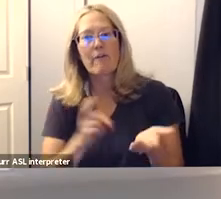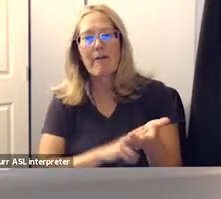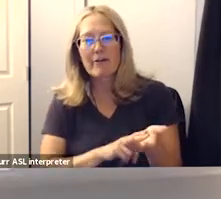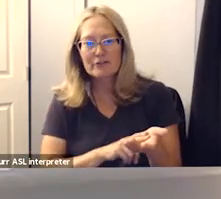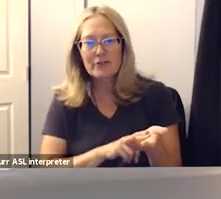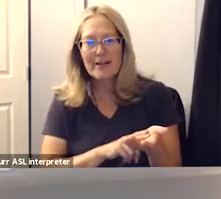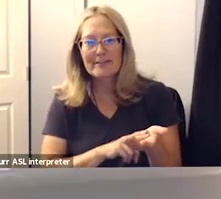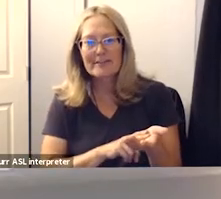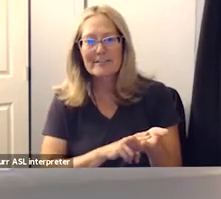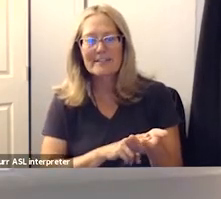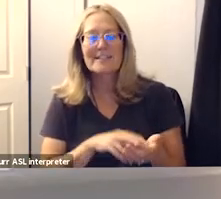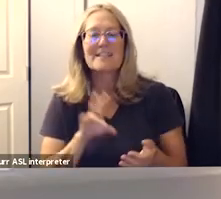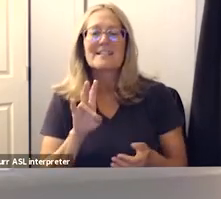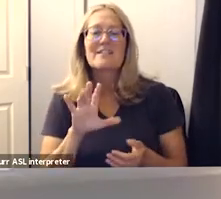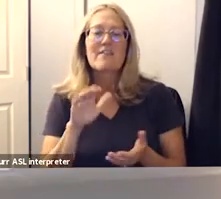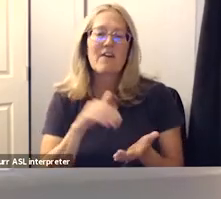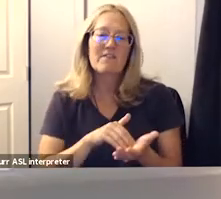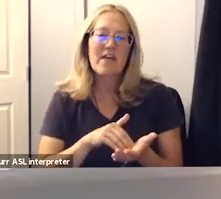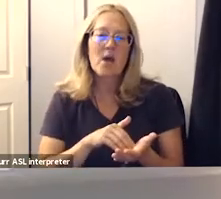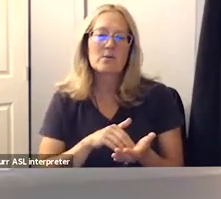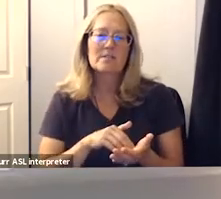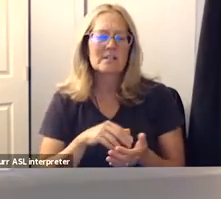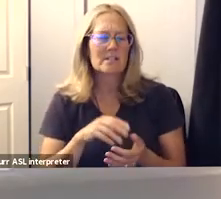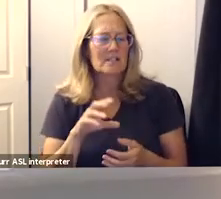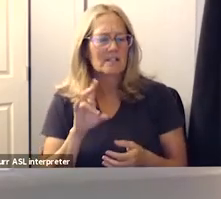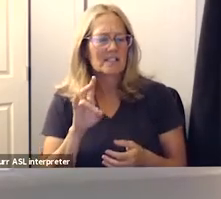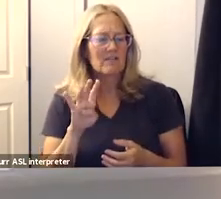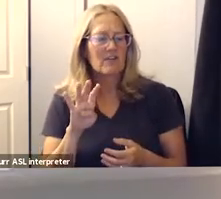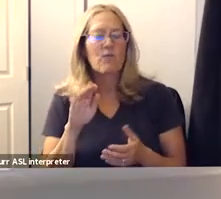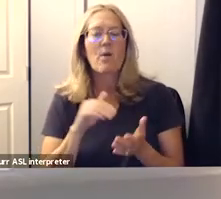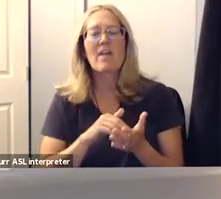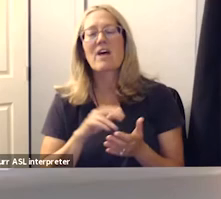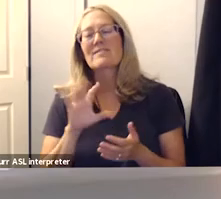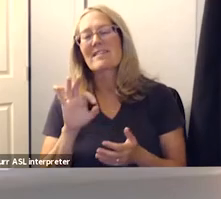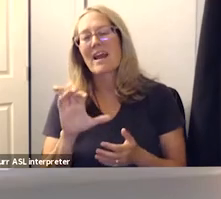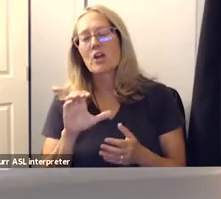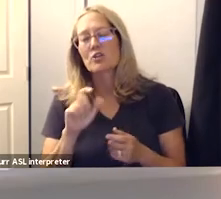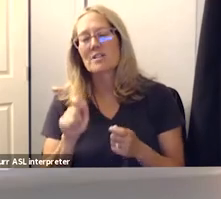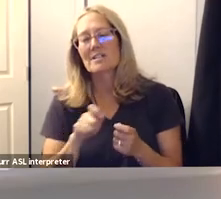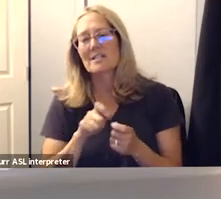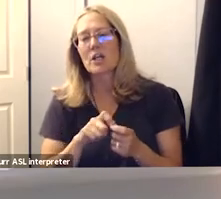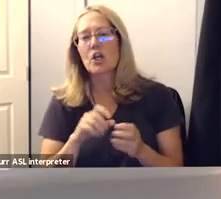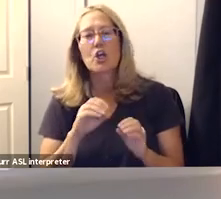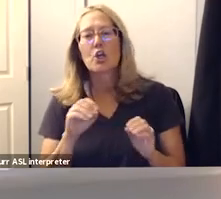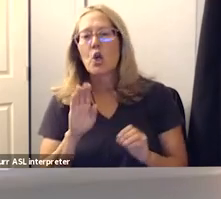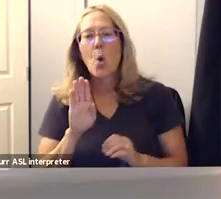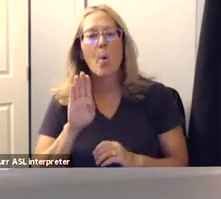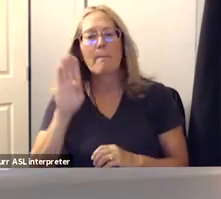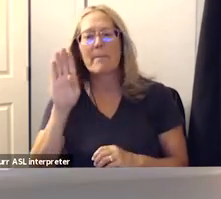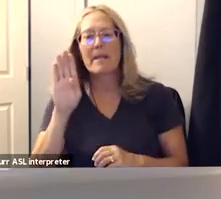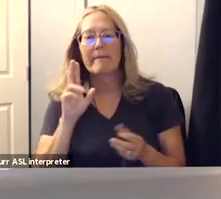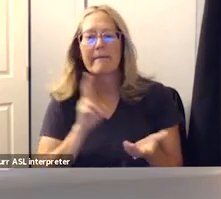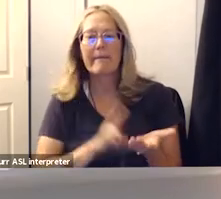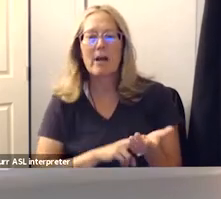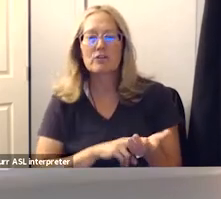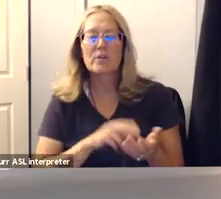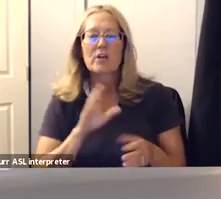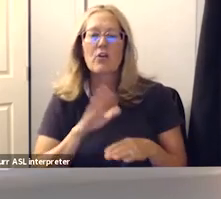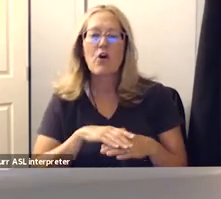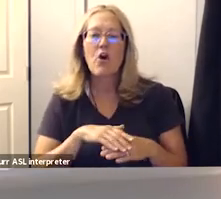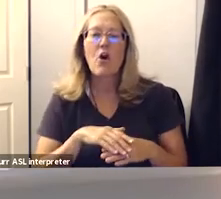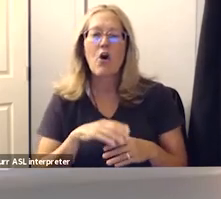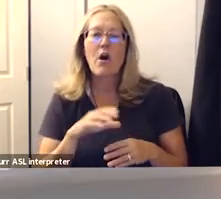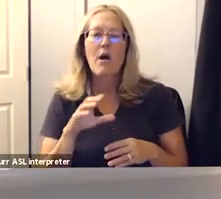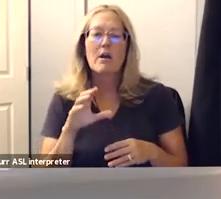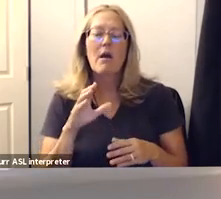75 000 74 900 a no bid contract on the consent